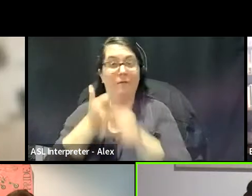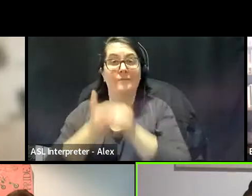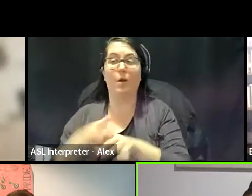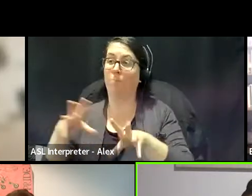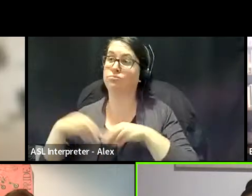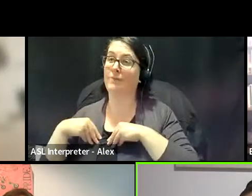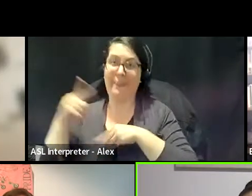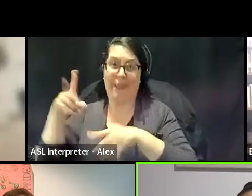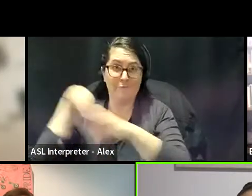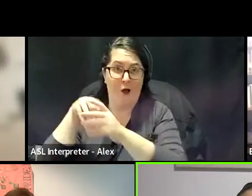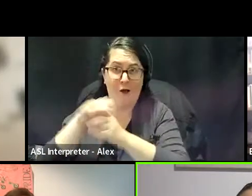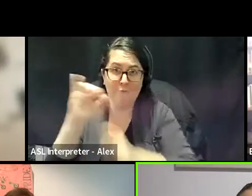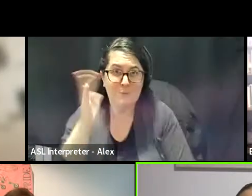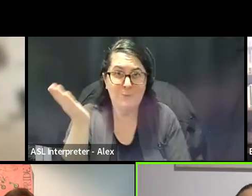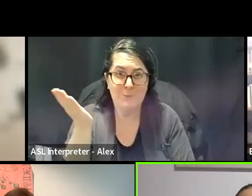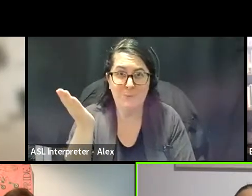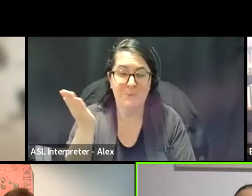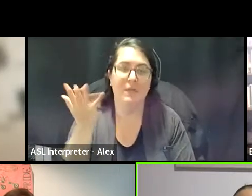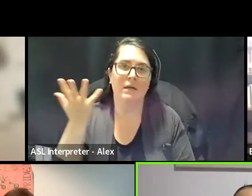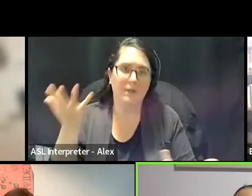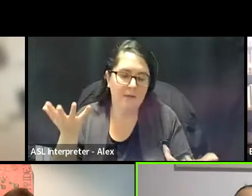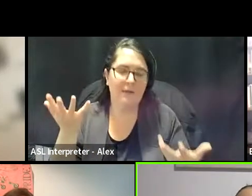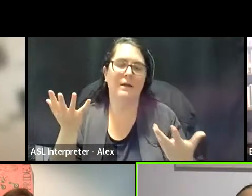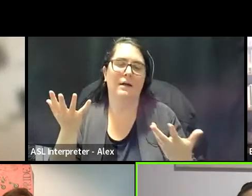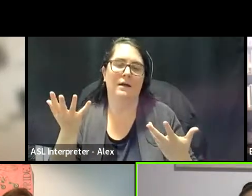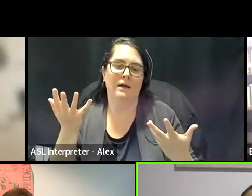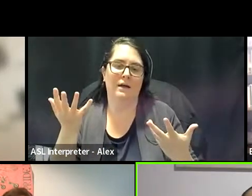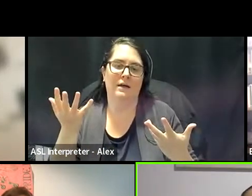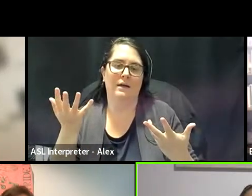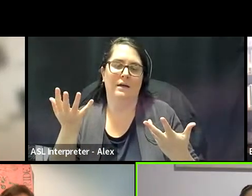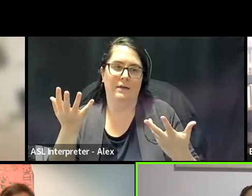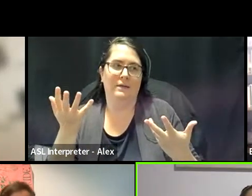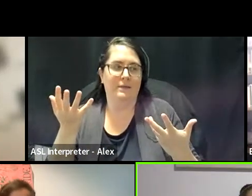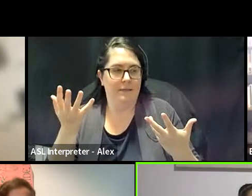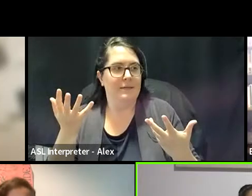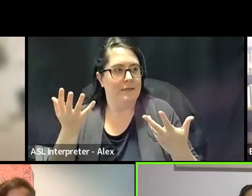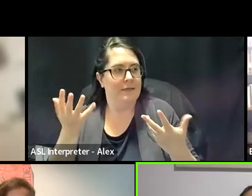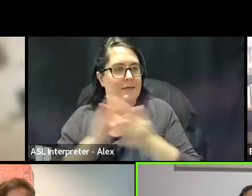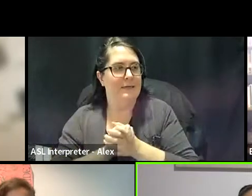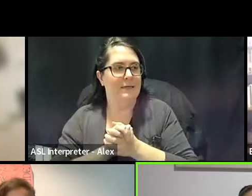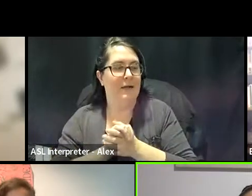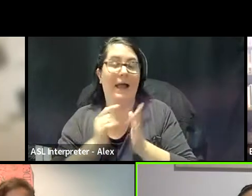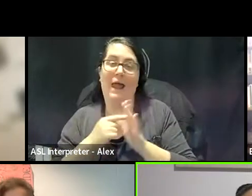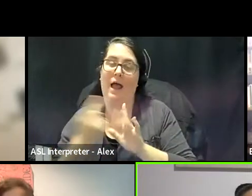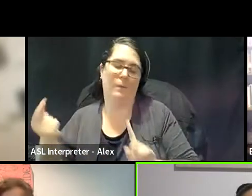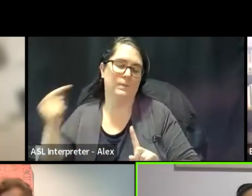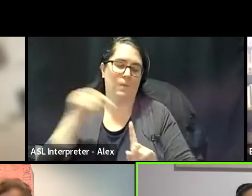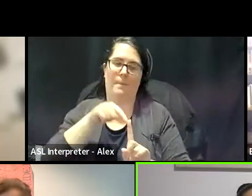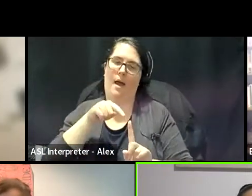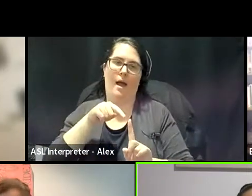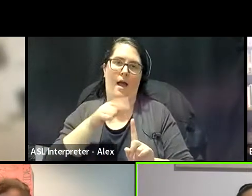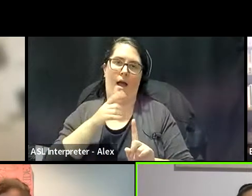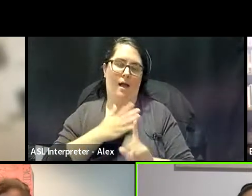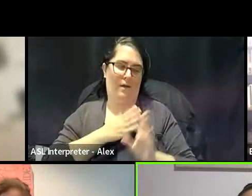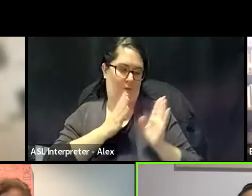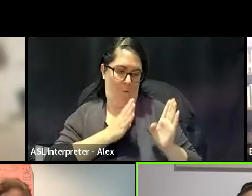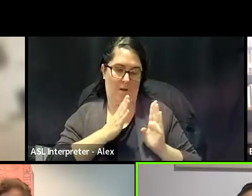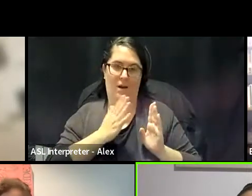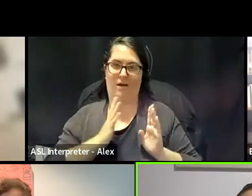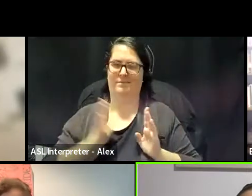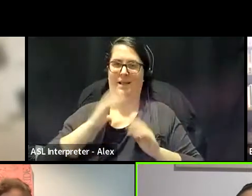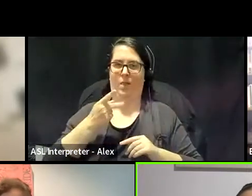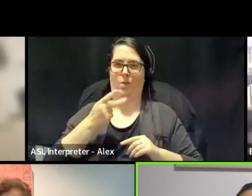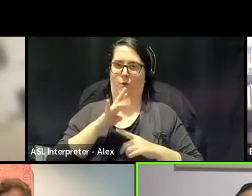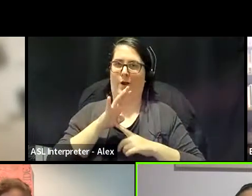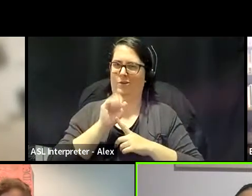participating in it. So this is, you know, again, I go back to the organizing that I started on the prairies. It is